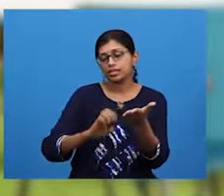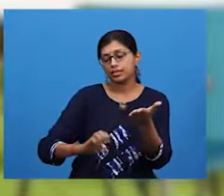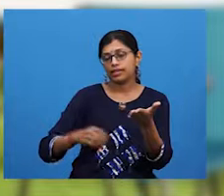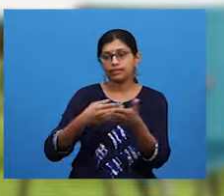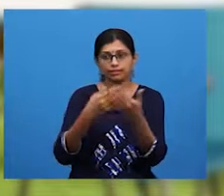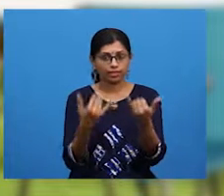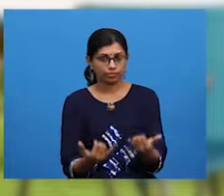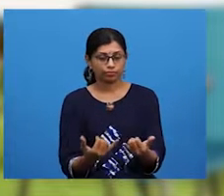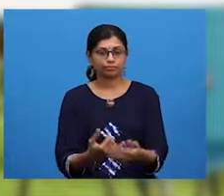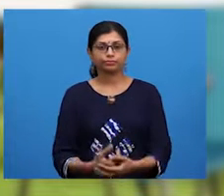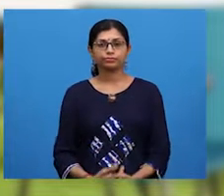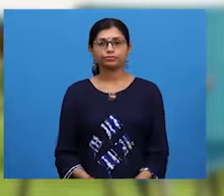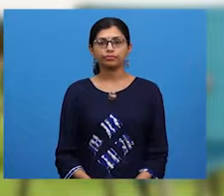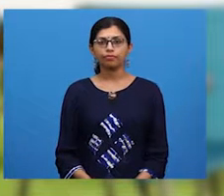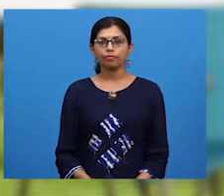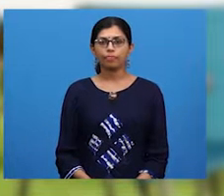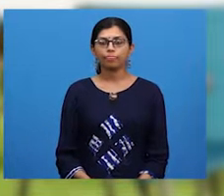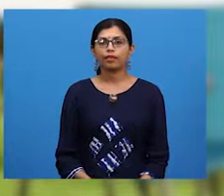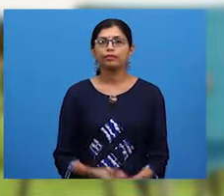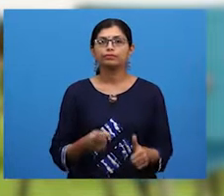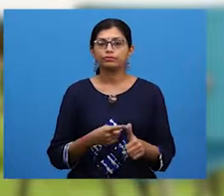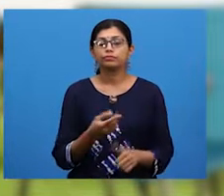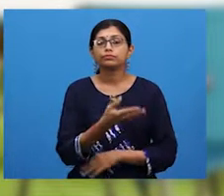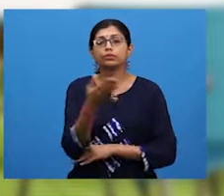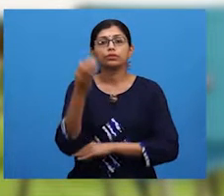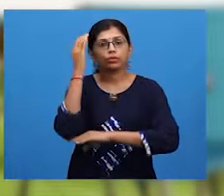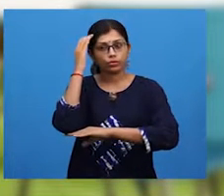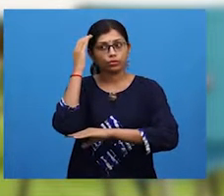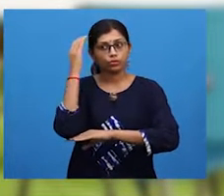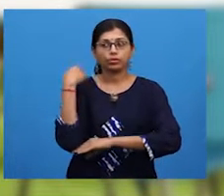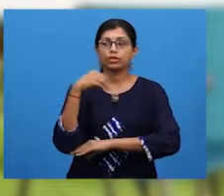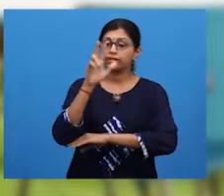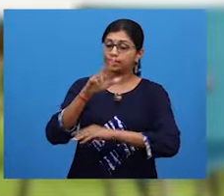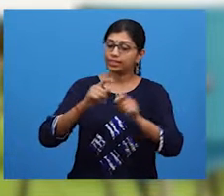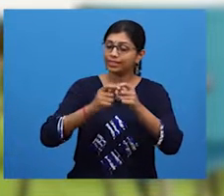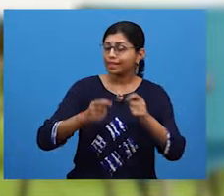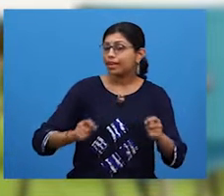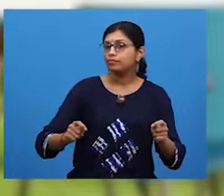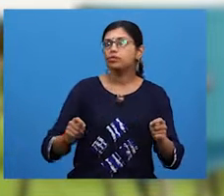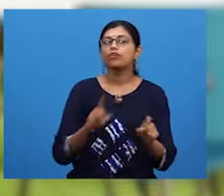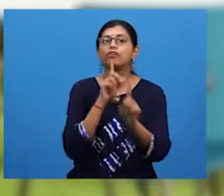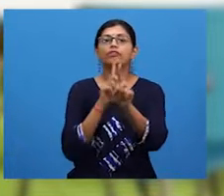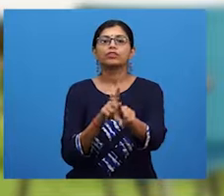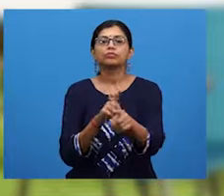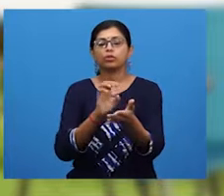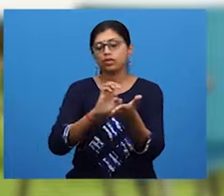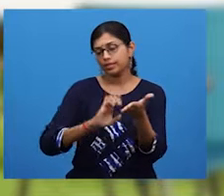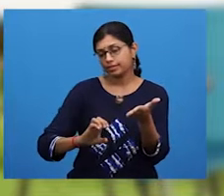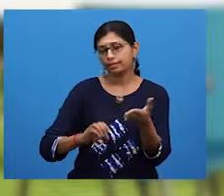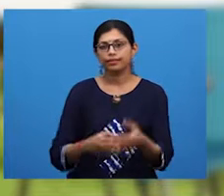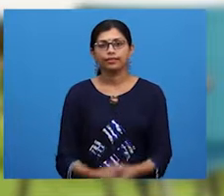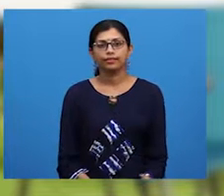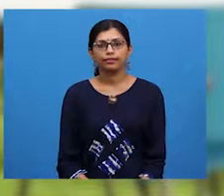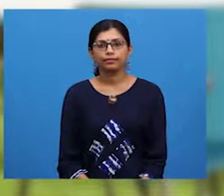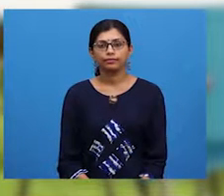Firstly, we know that there are three types of response essays. Agree